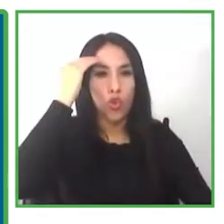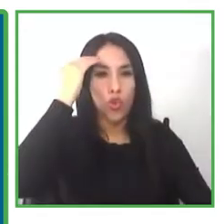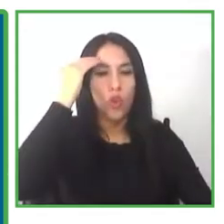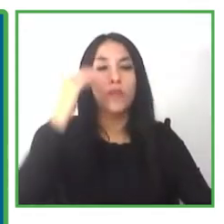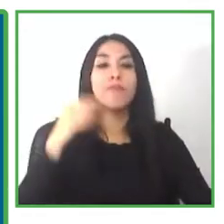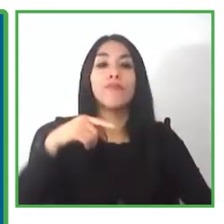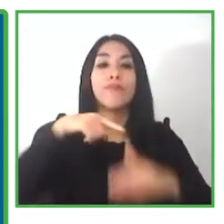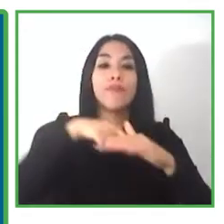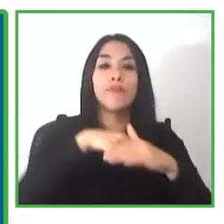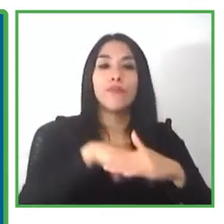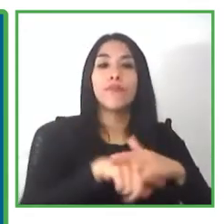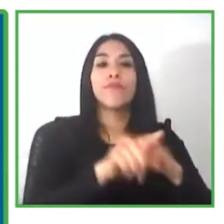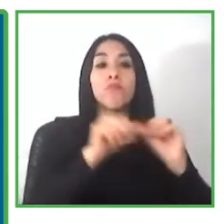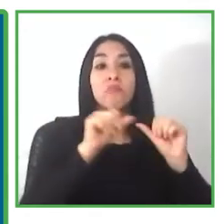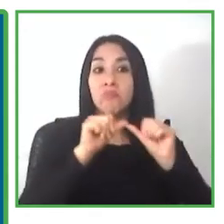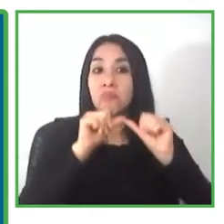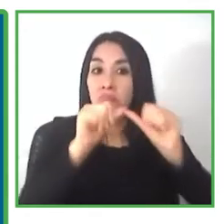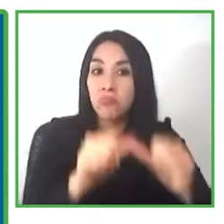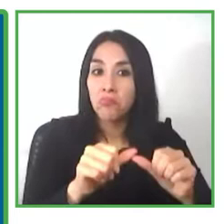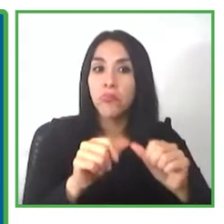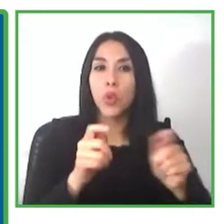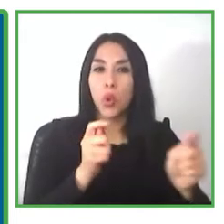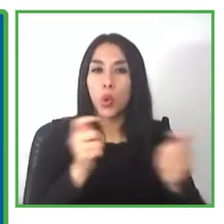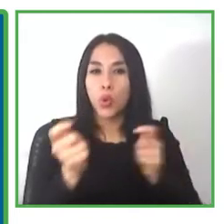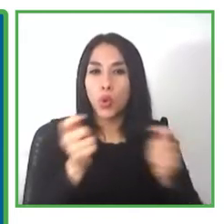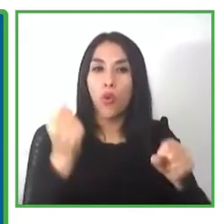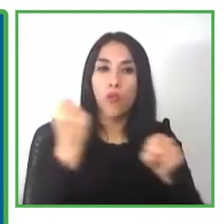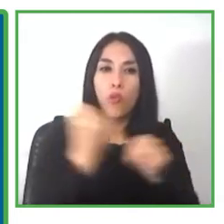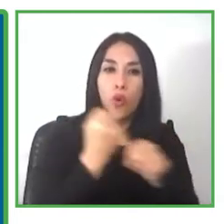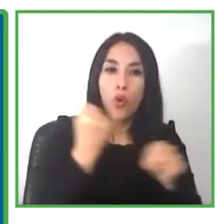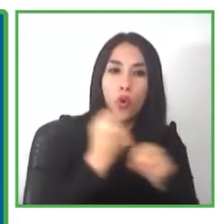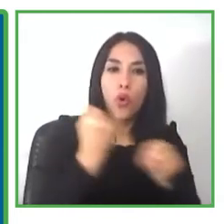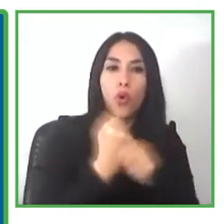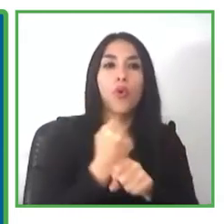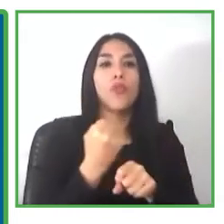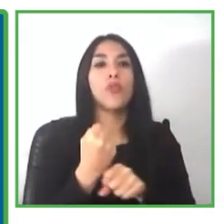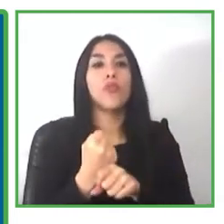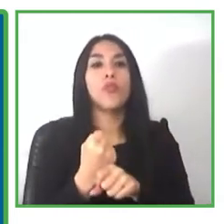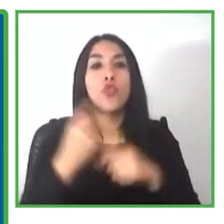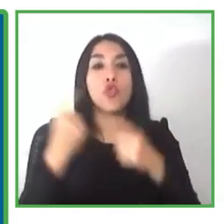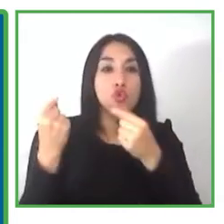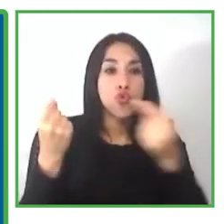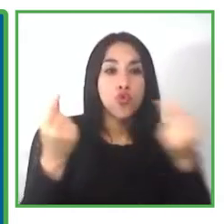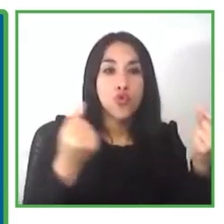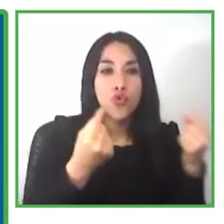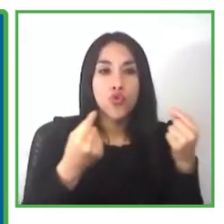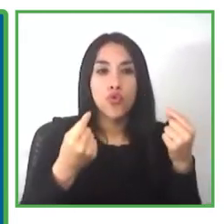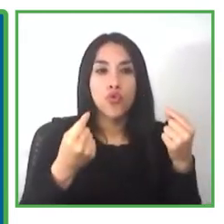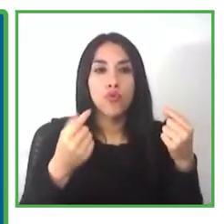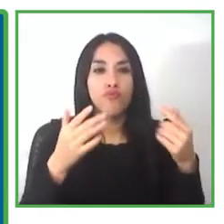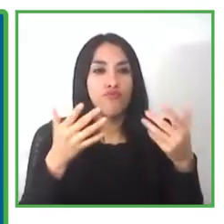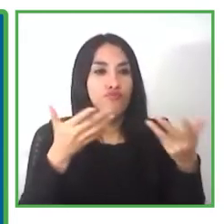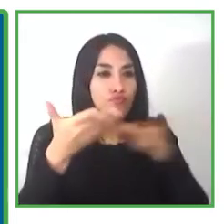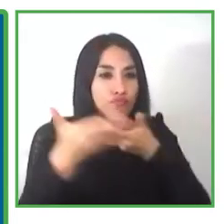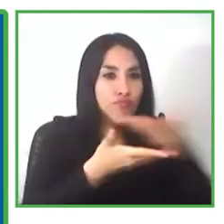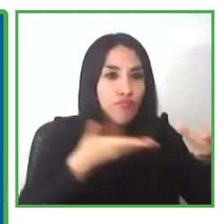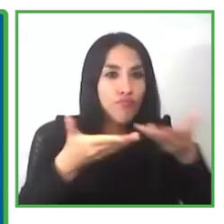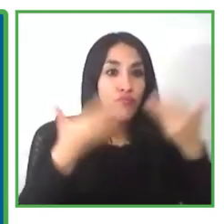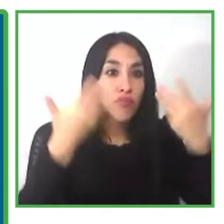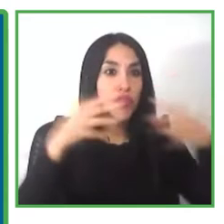in the world in the world uh aspect and make contributions significant contributions in the workplace